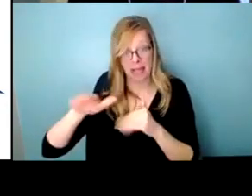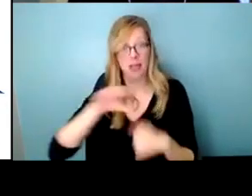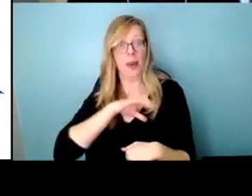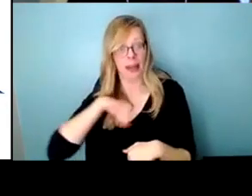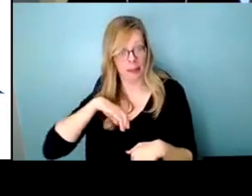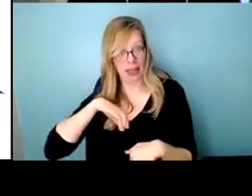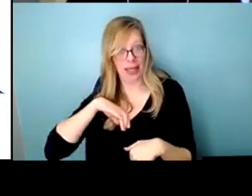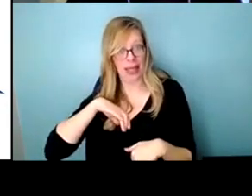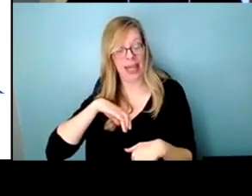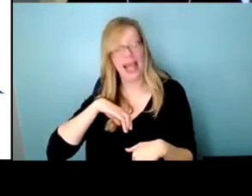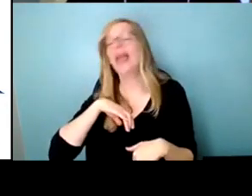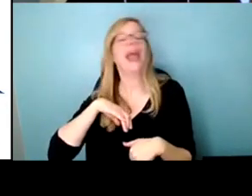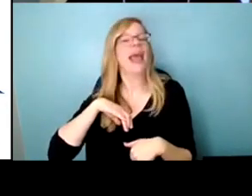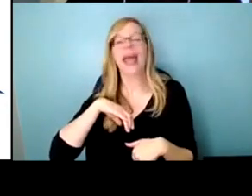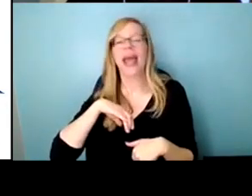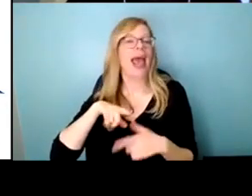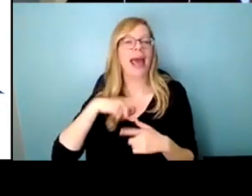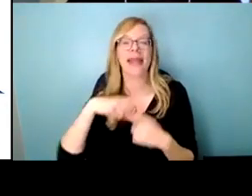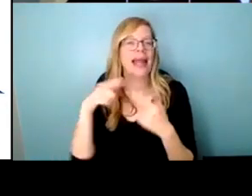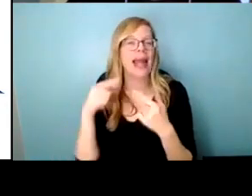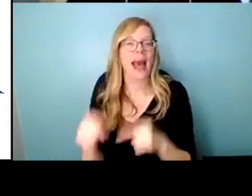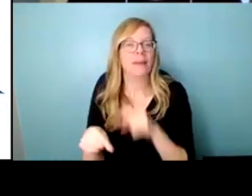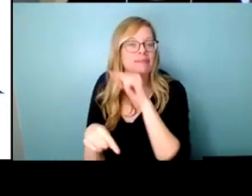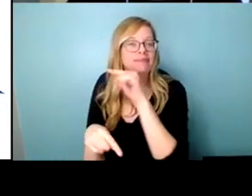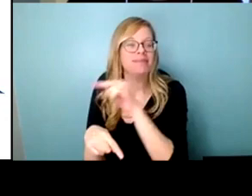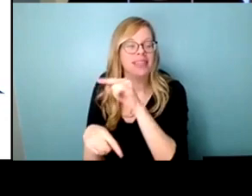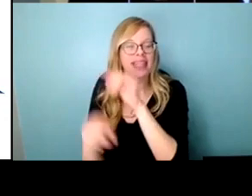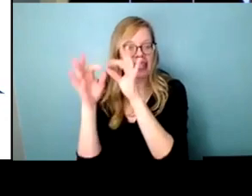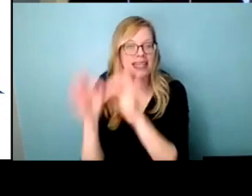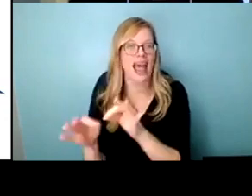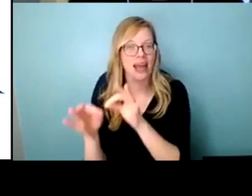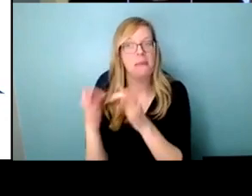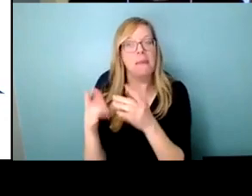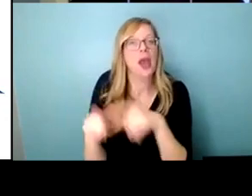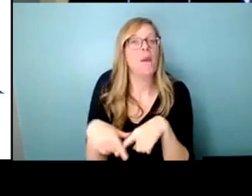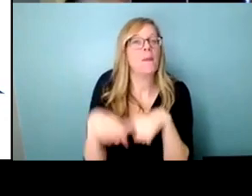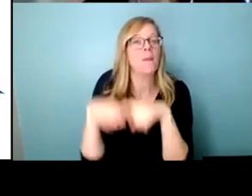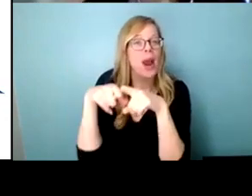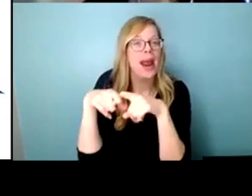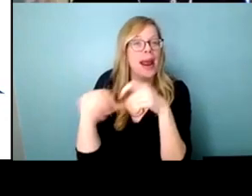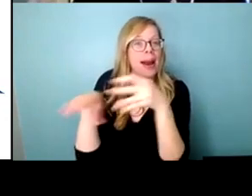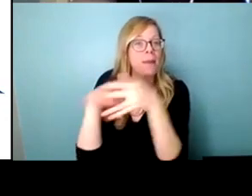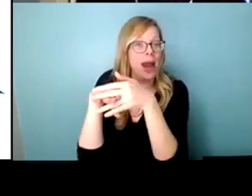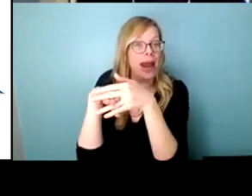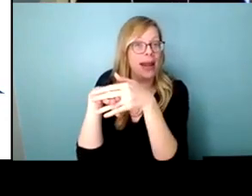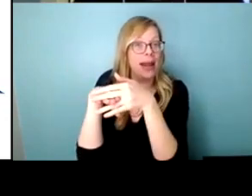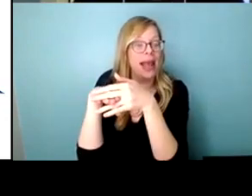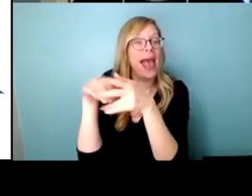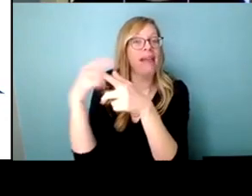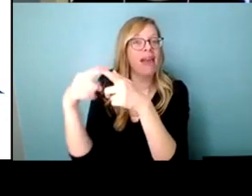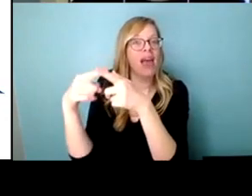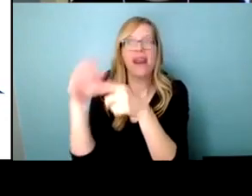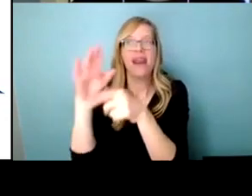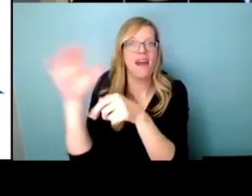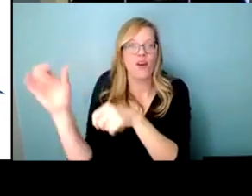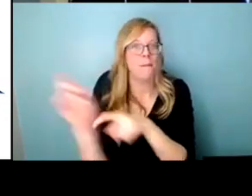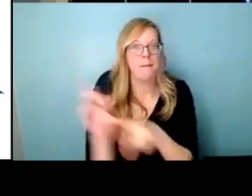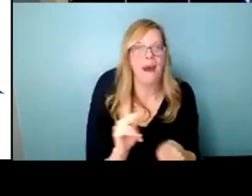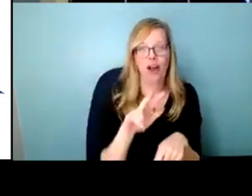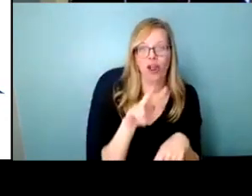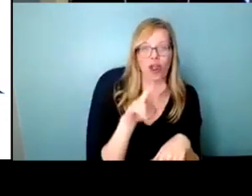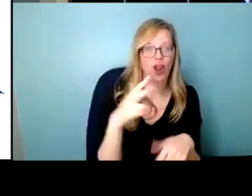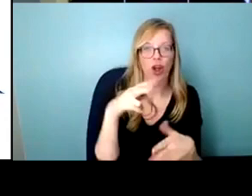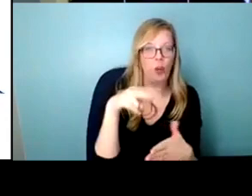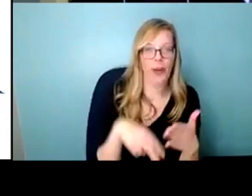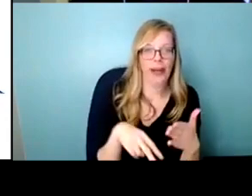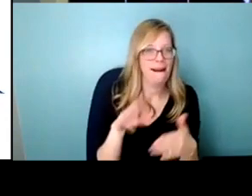then they the legislature decided to take their break for the summer and it never made it onto the third reading and their vote so